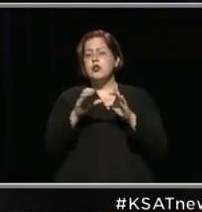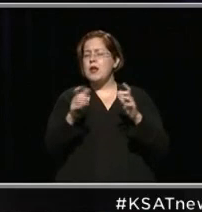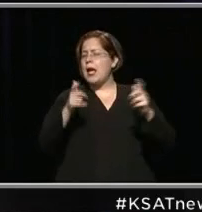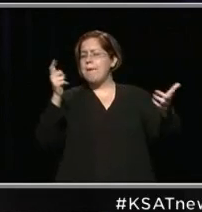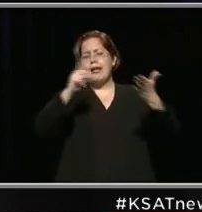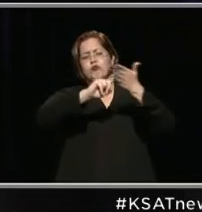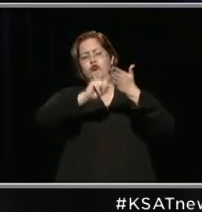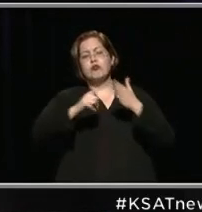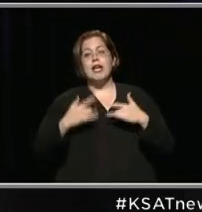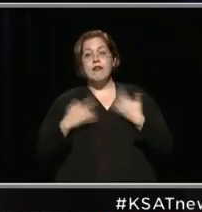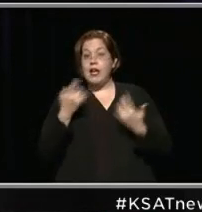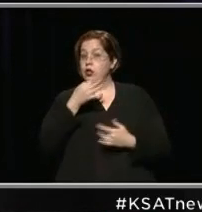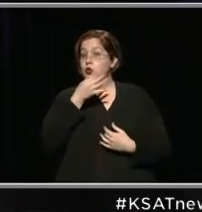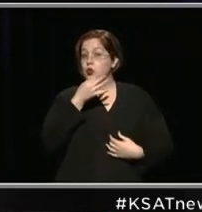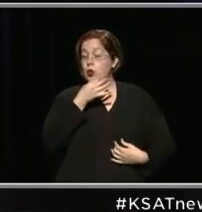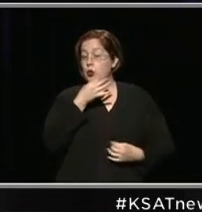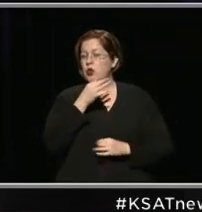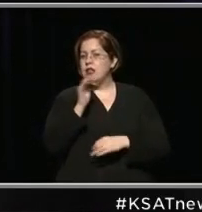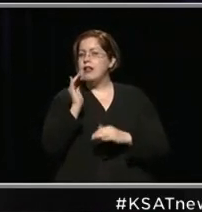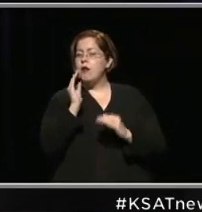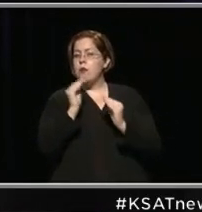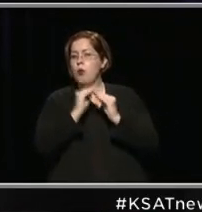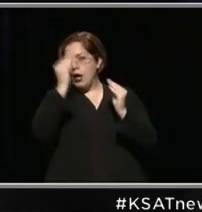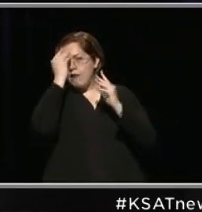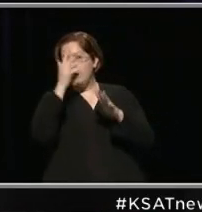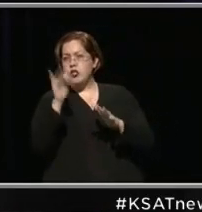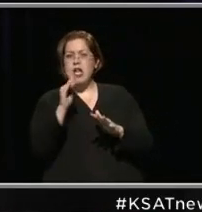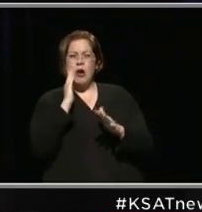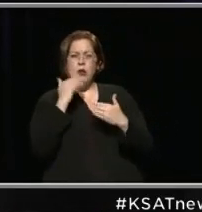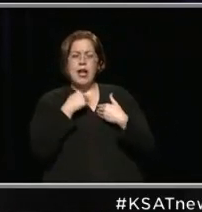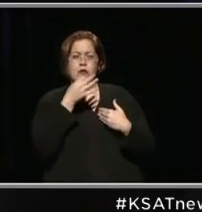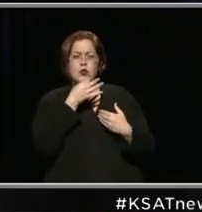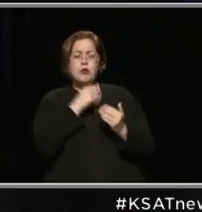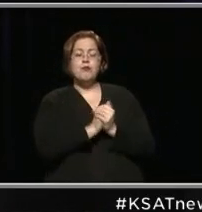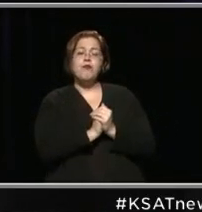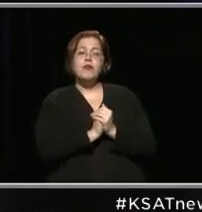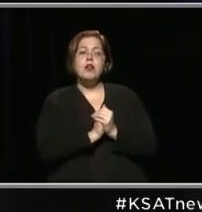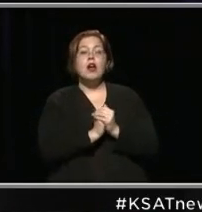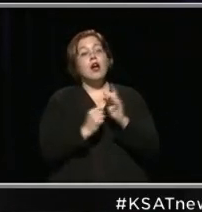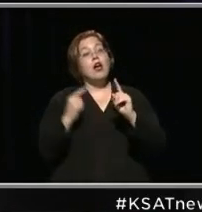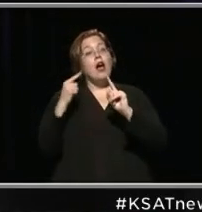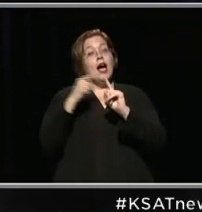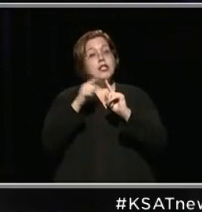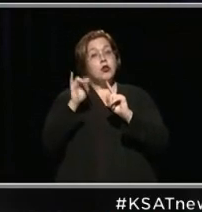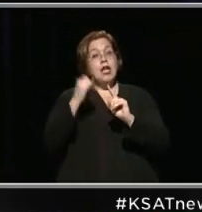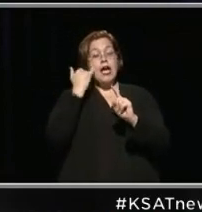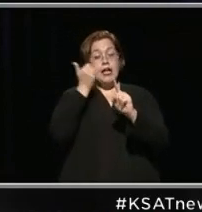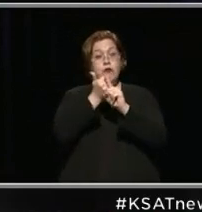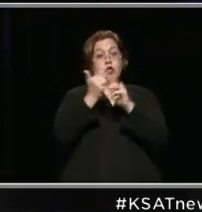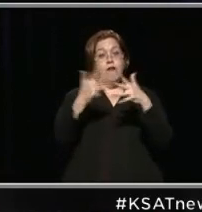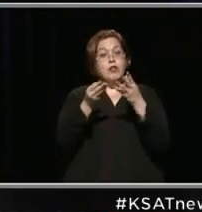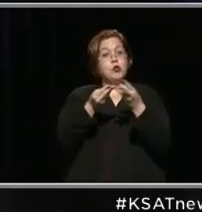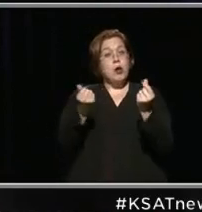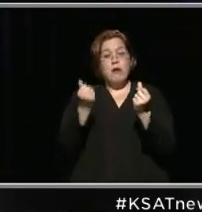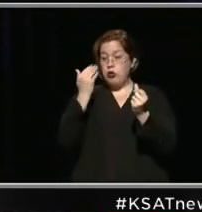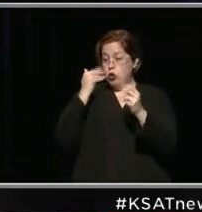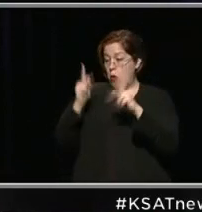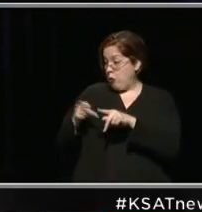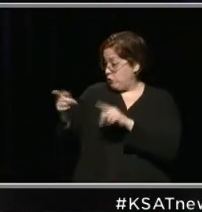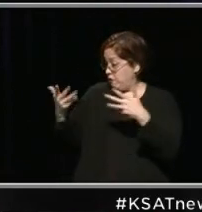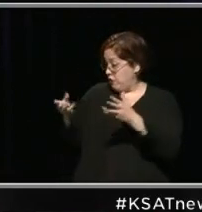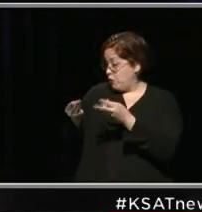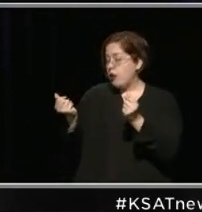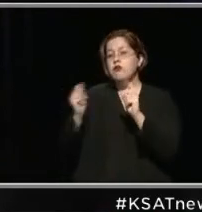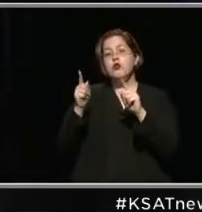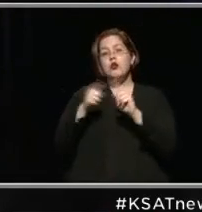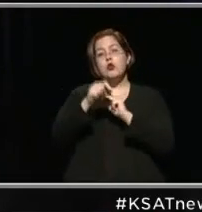event very soon, and we'll have more details on that in the coming days. In the meantime, if you are recovered and you know someone who has, you can go